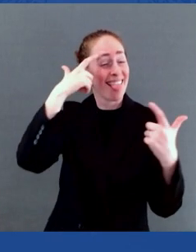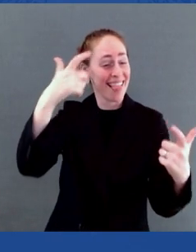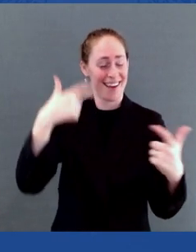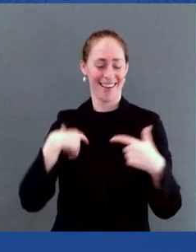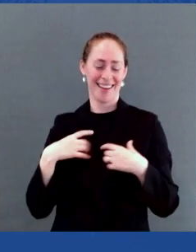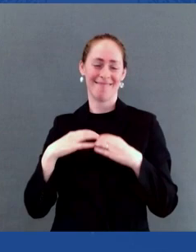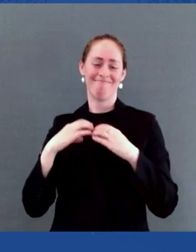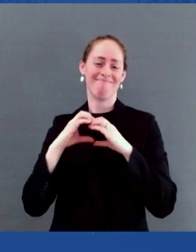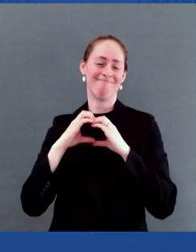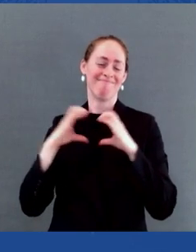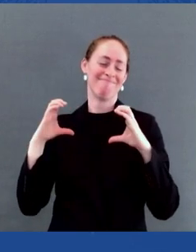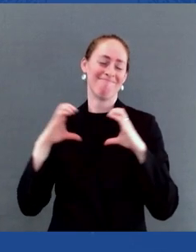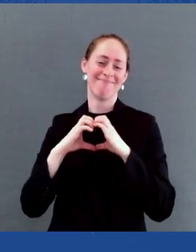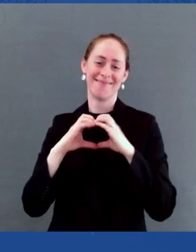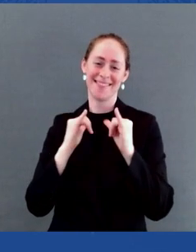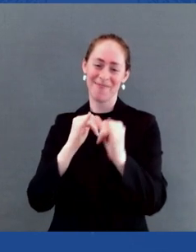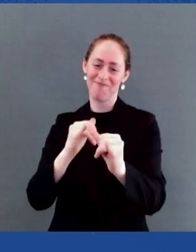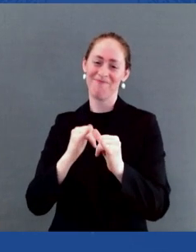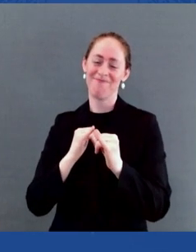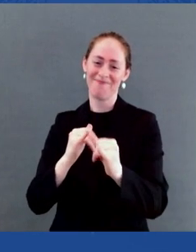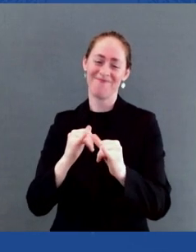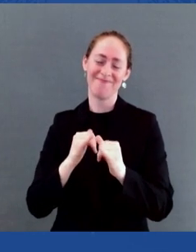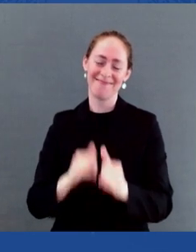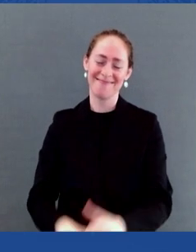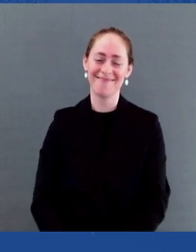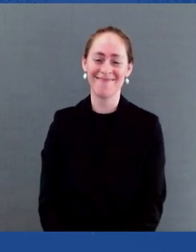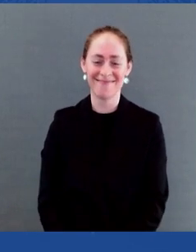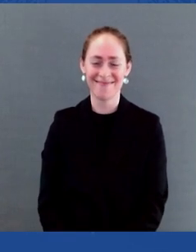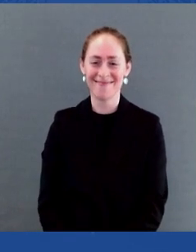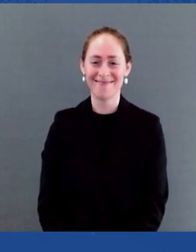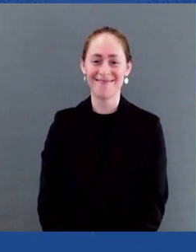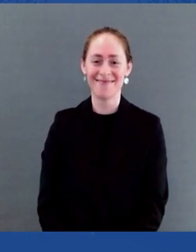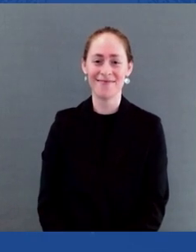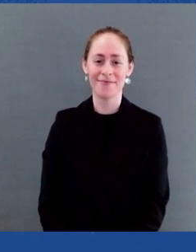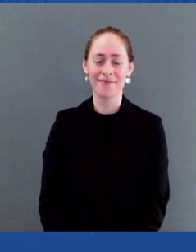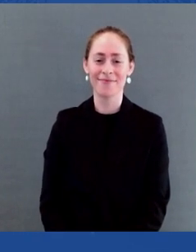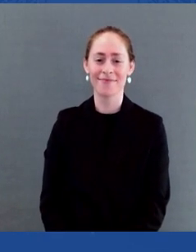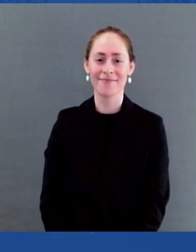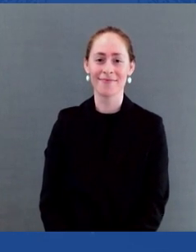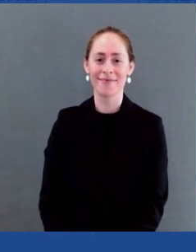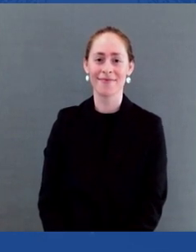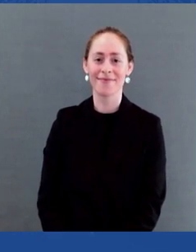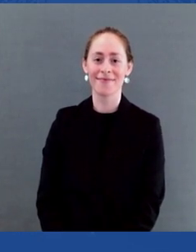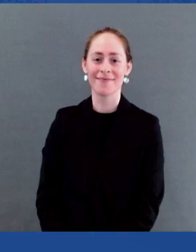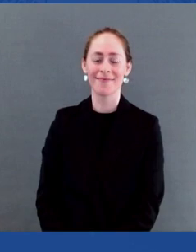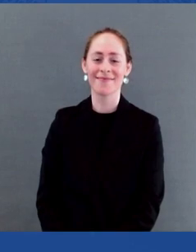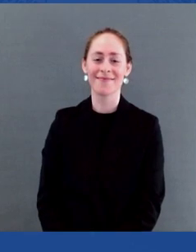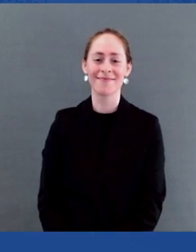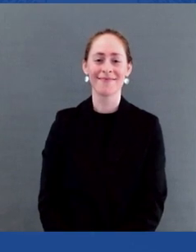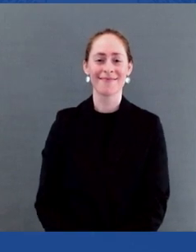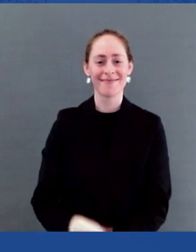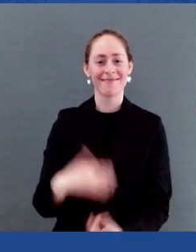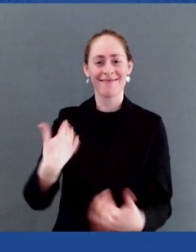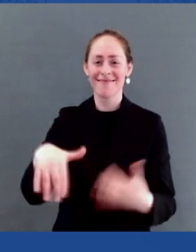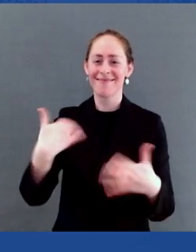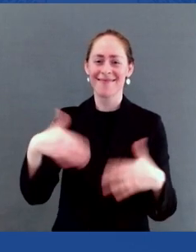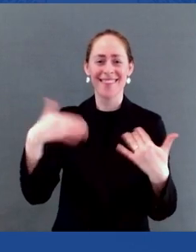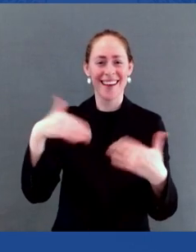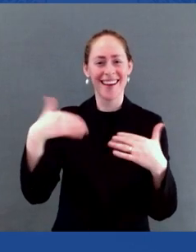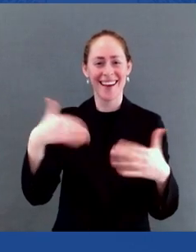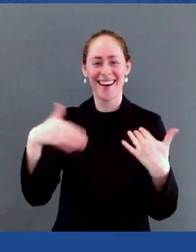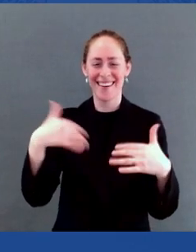have in those beautiful skulls so much knowledge and capacity. So, thank you, thank you, thank you.